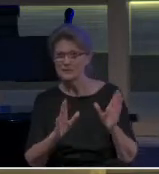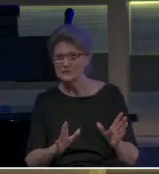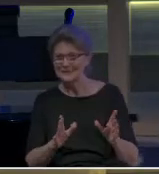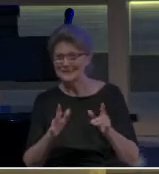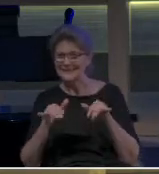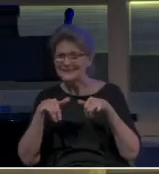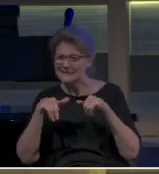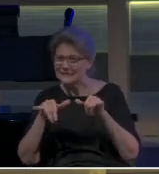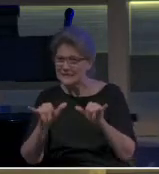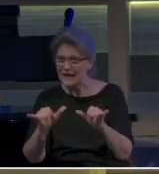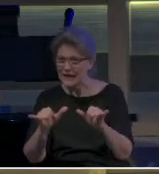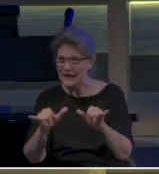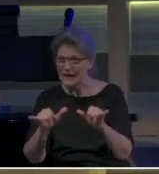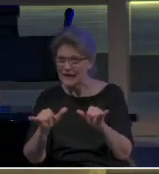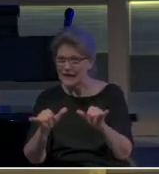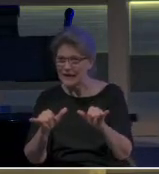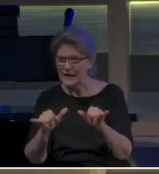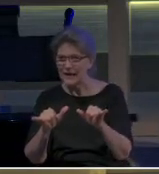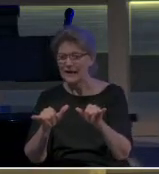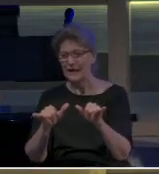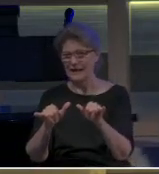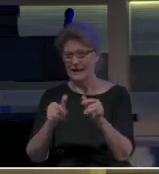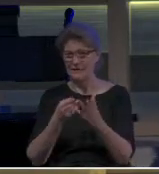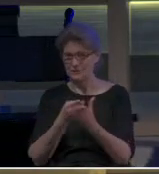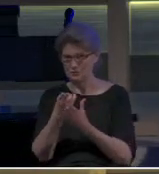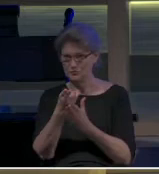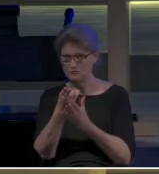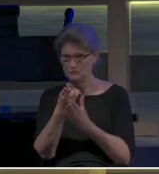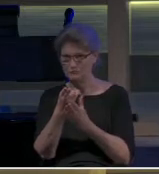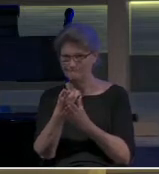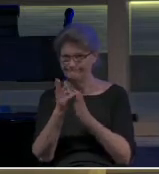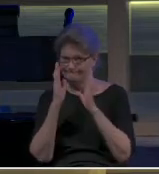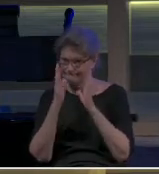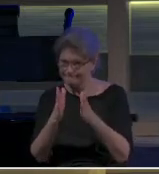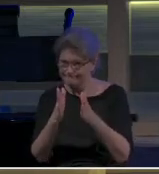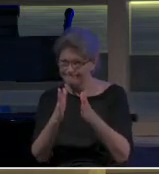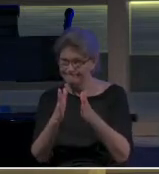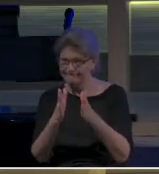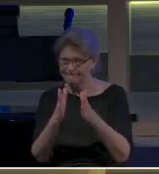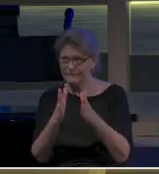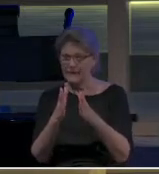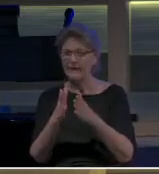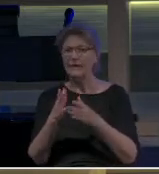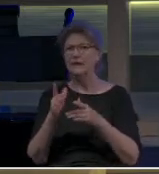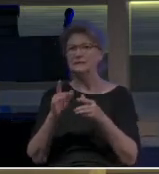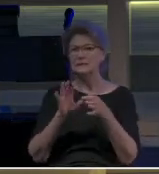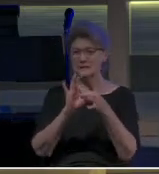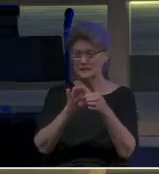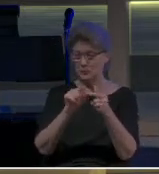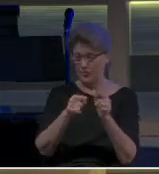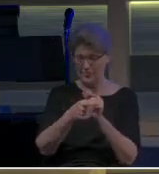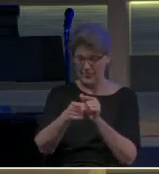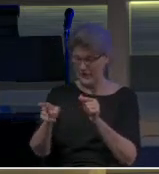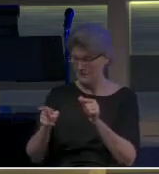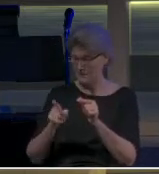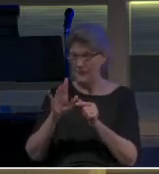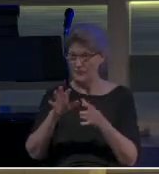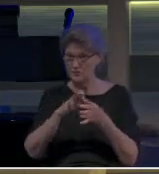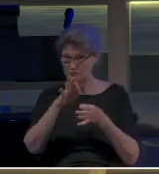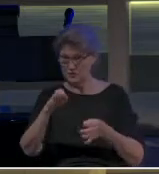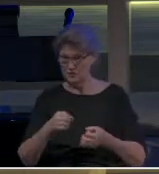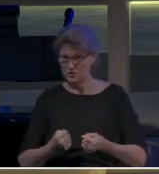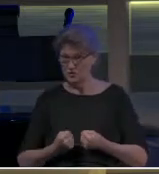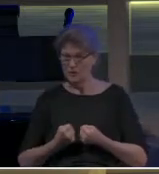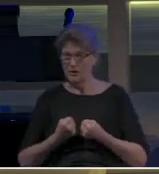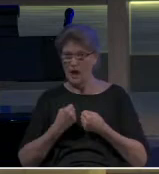course on which he has set them. His concern is for them and their well-being, their spiritual health. And his